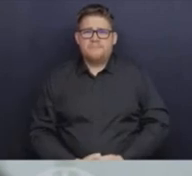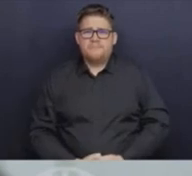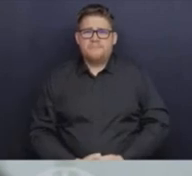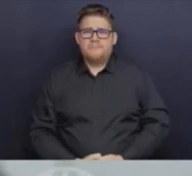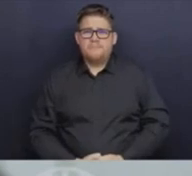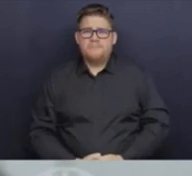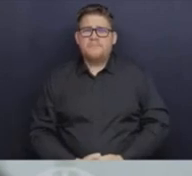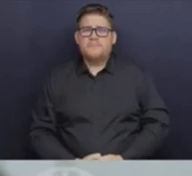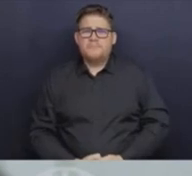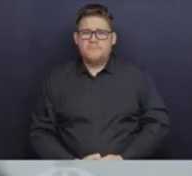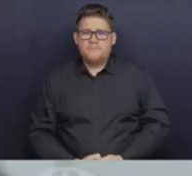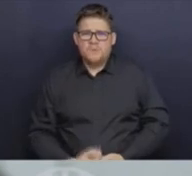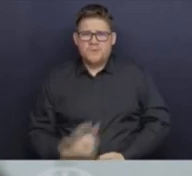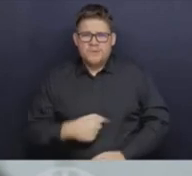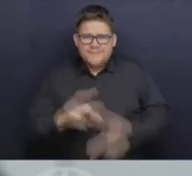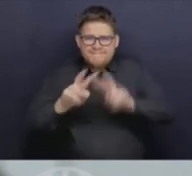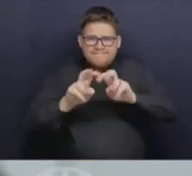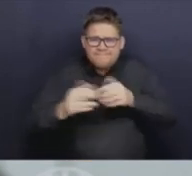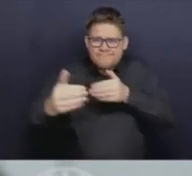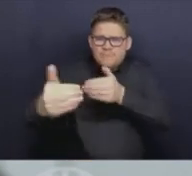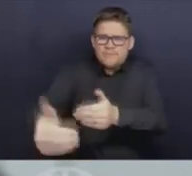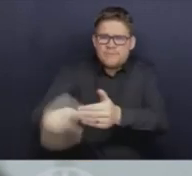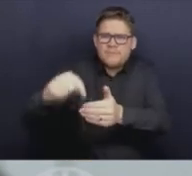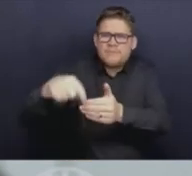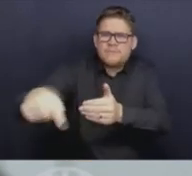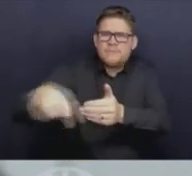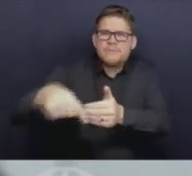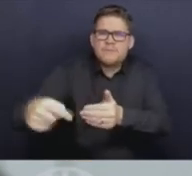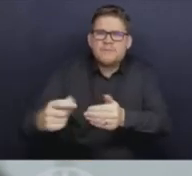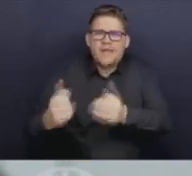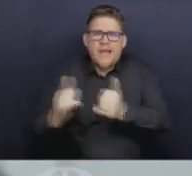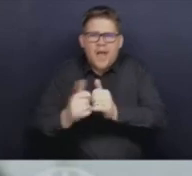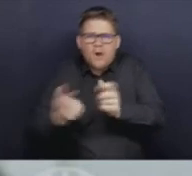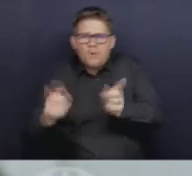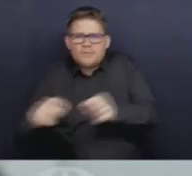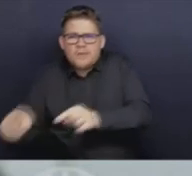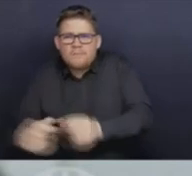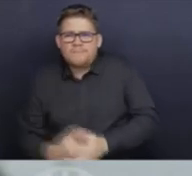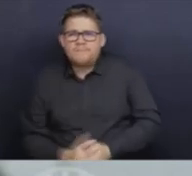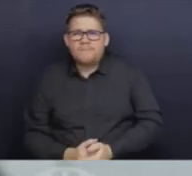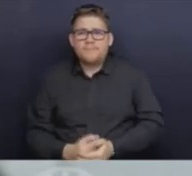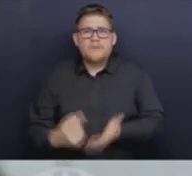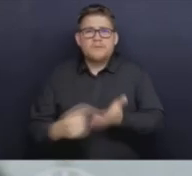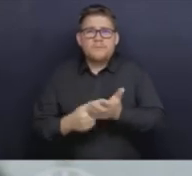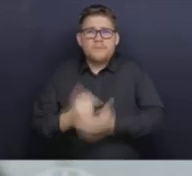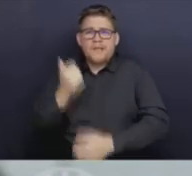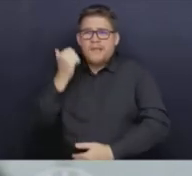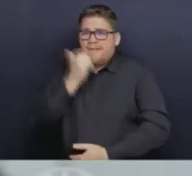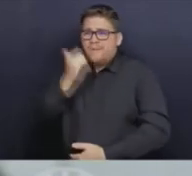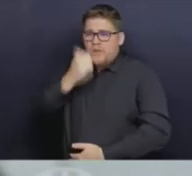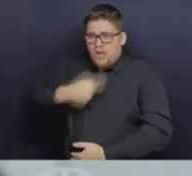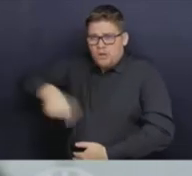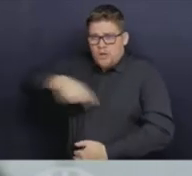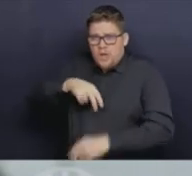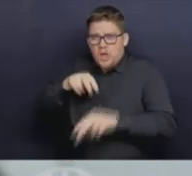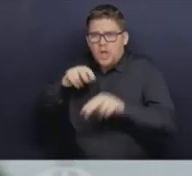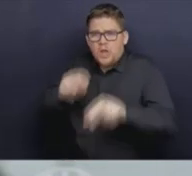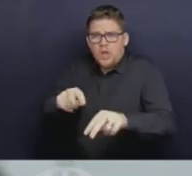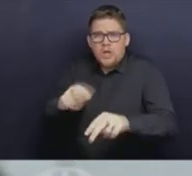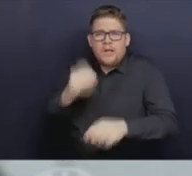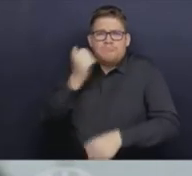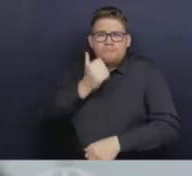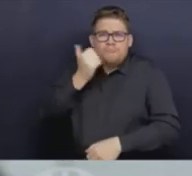have many different sources of data that we look at sometimes daily, but also weekly, and we post many of these on the BC CDC